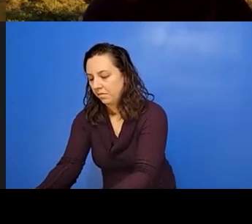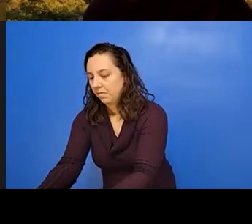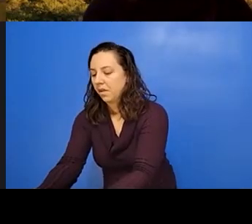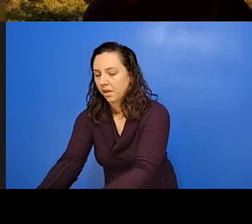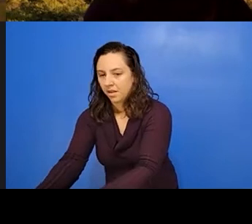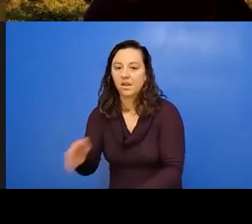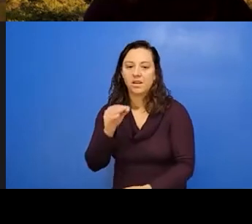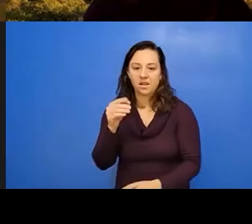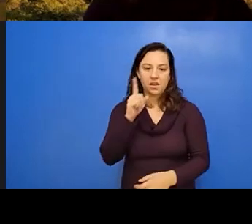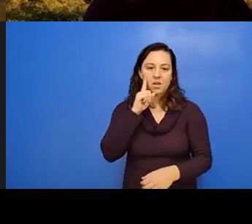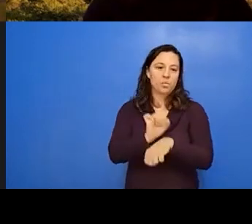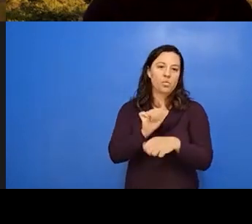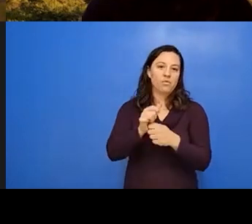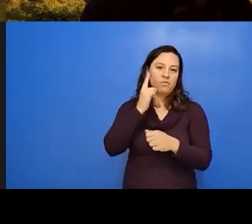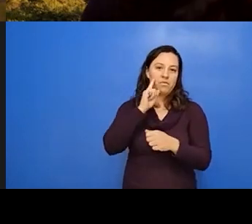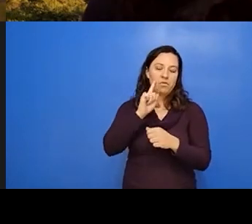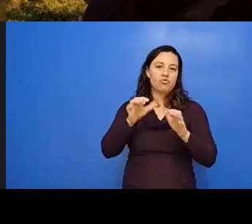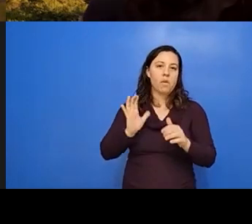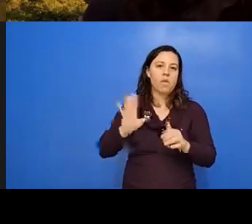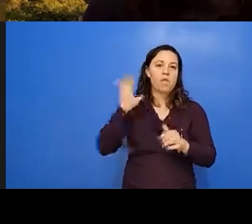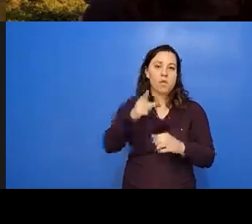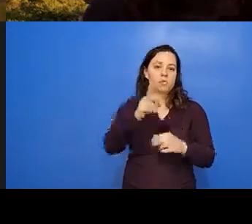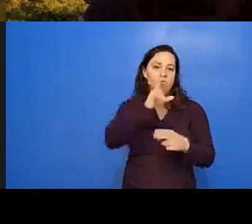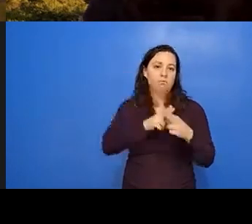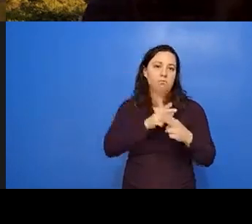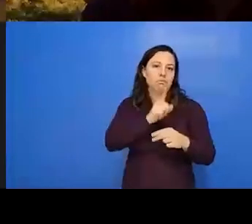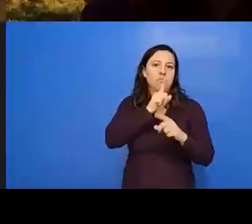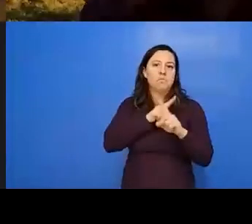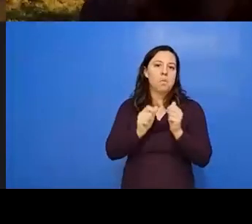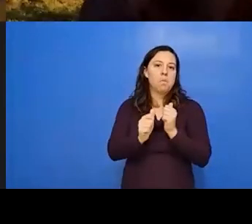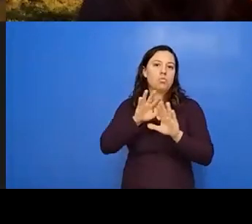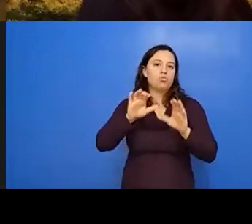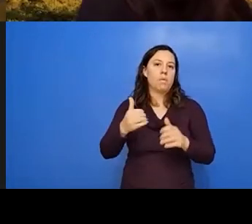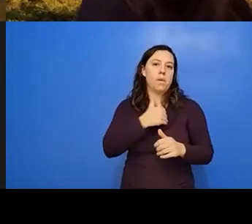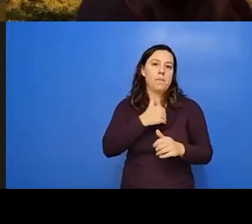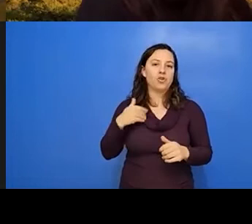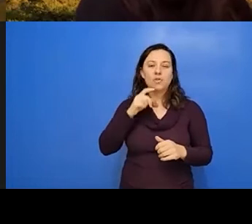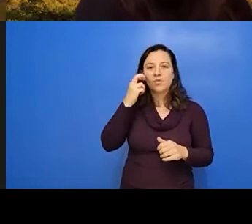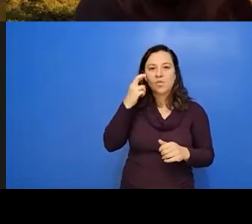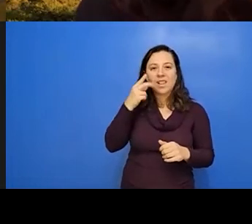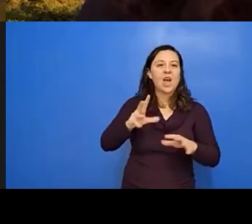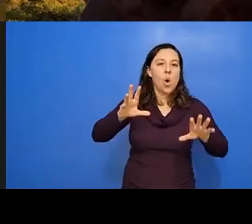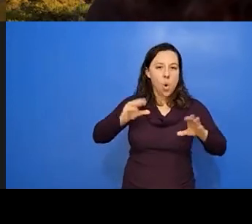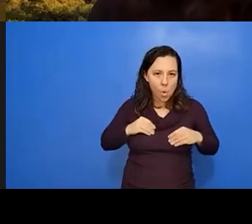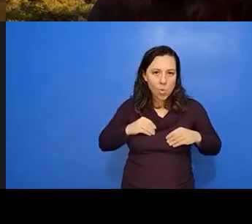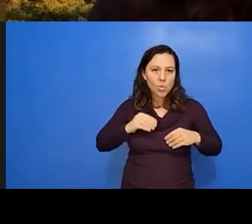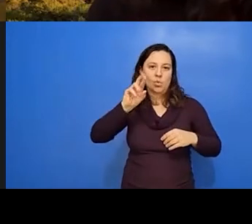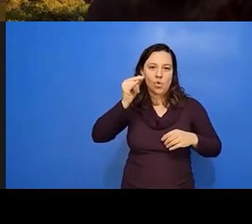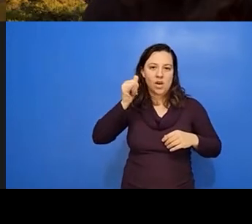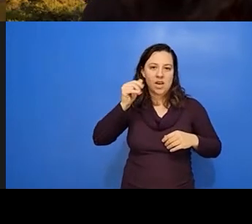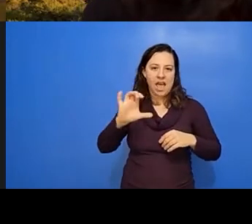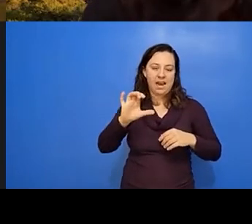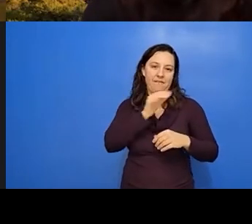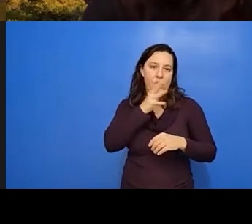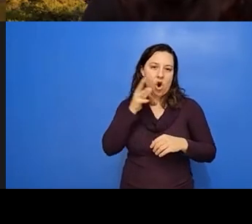remain nameless, but they, um, they, most of the tribal membership didn't realize they owned an organic farm. And I had brought